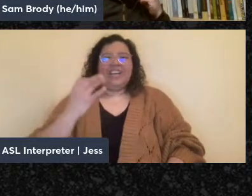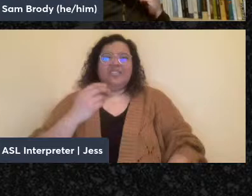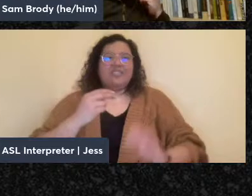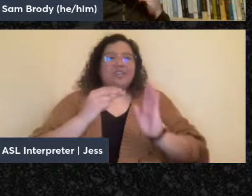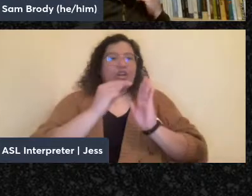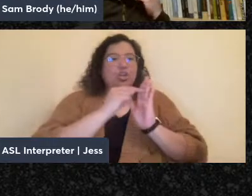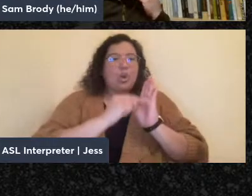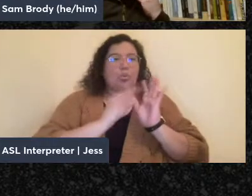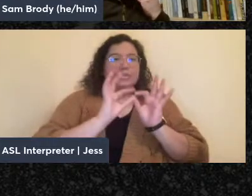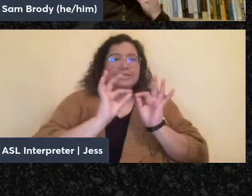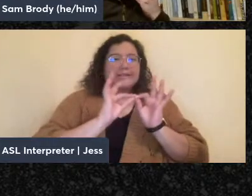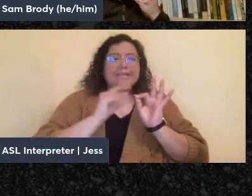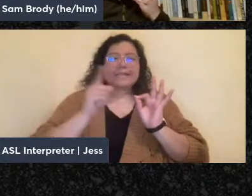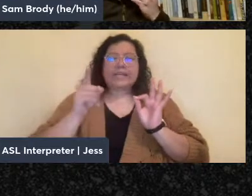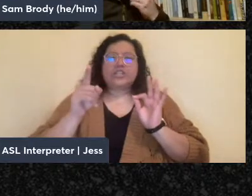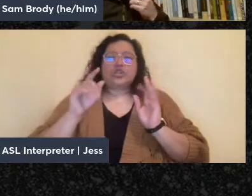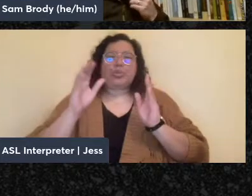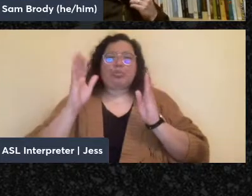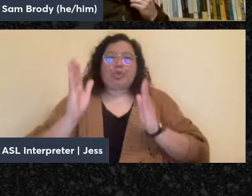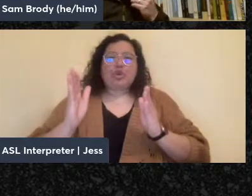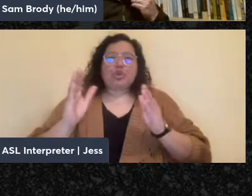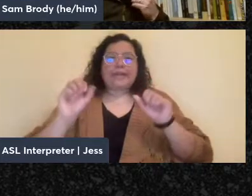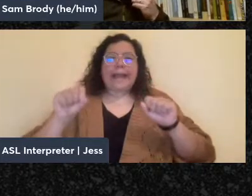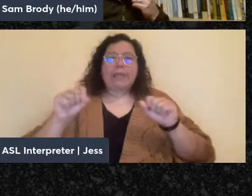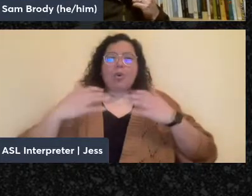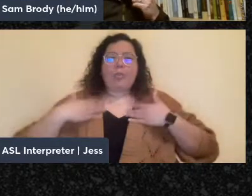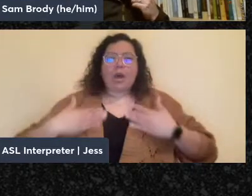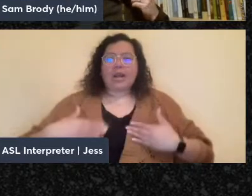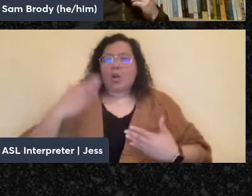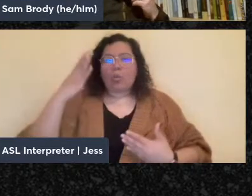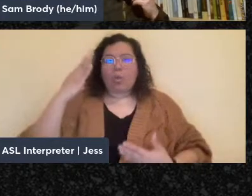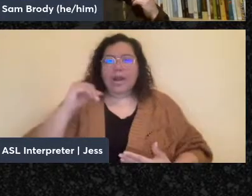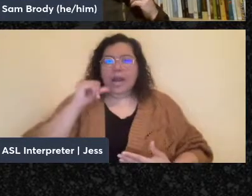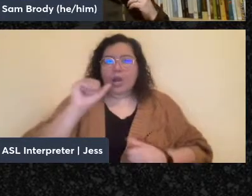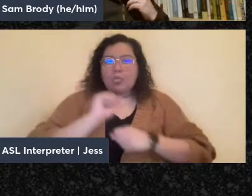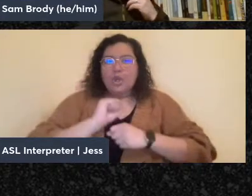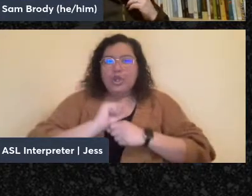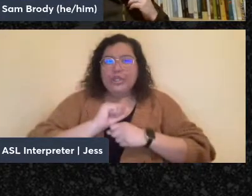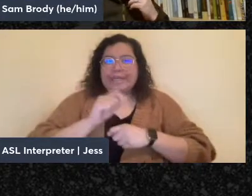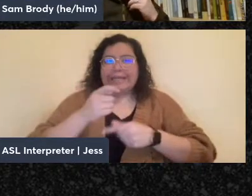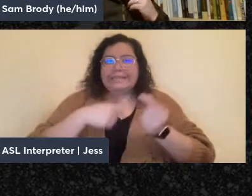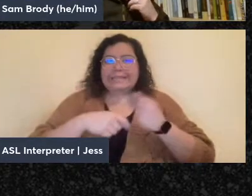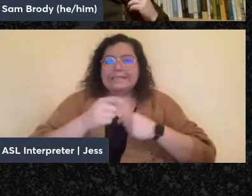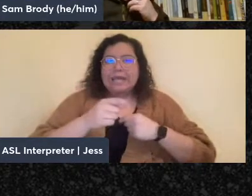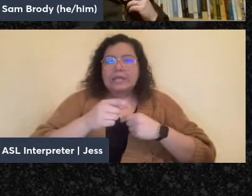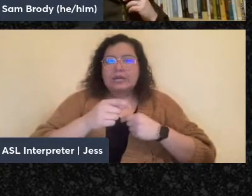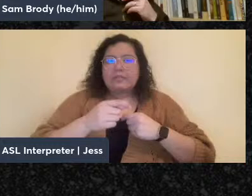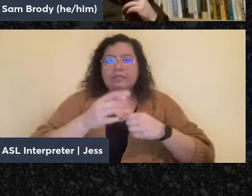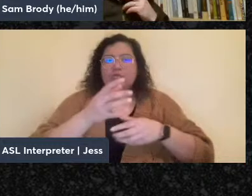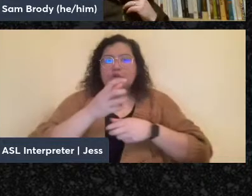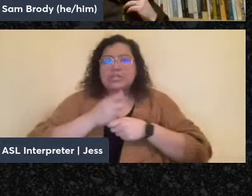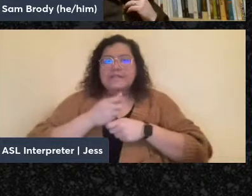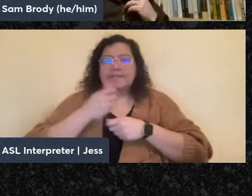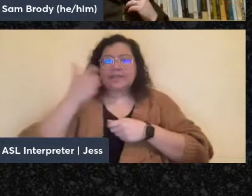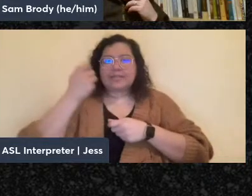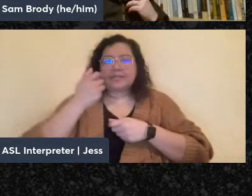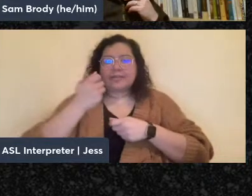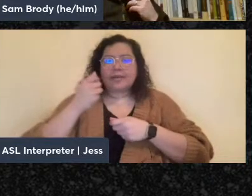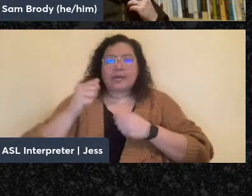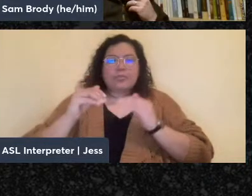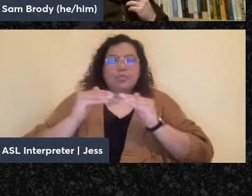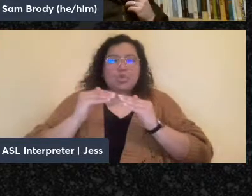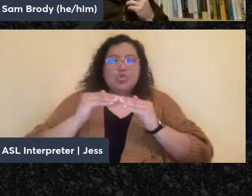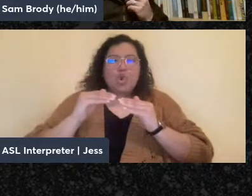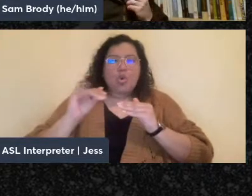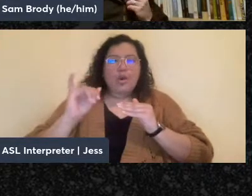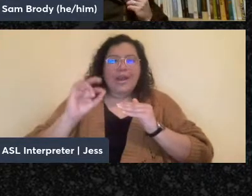seems to be able-bodied, why aren't they working instead of receiving aid, right? So we might have an attunement to these moments of judgment